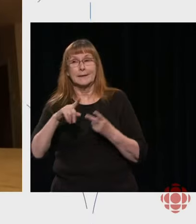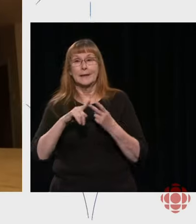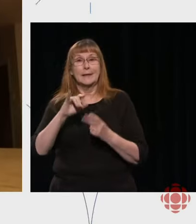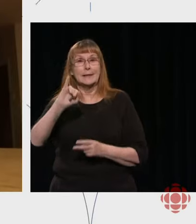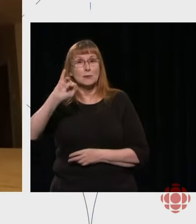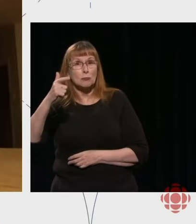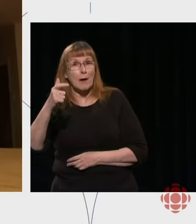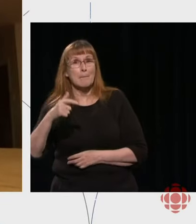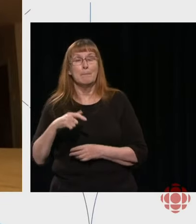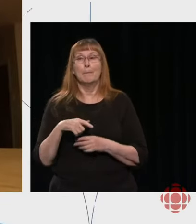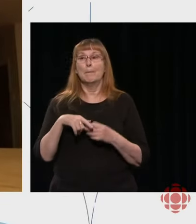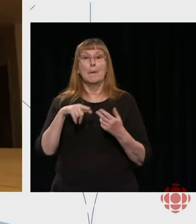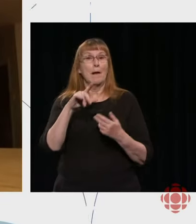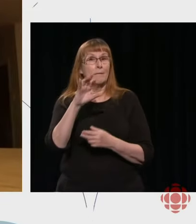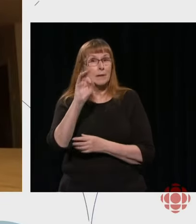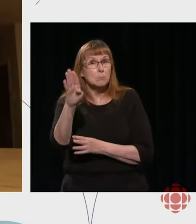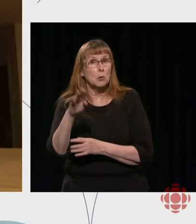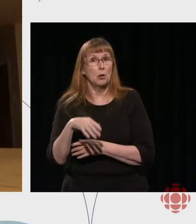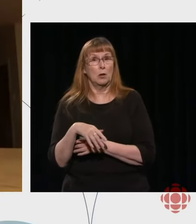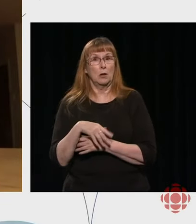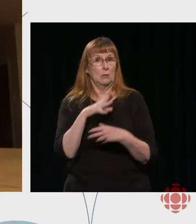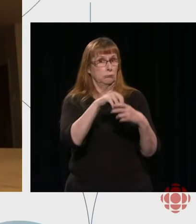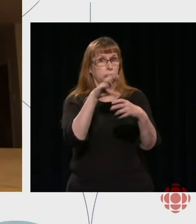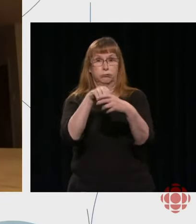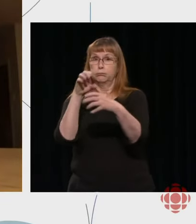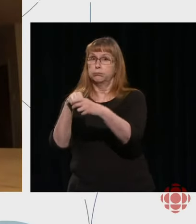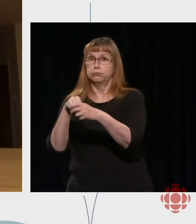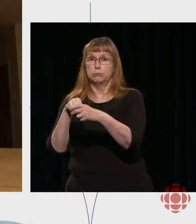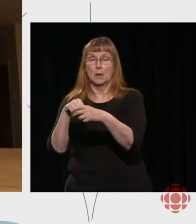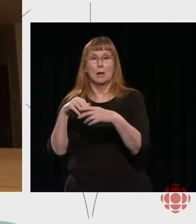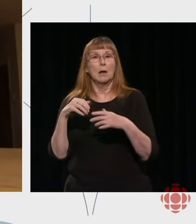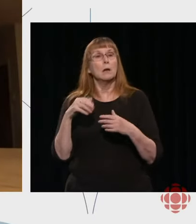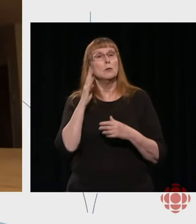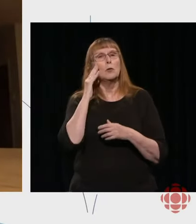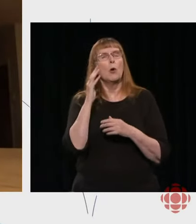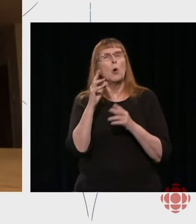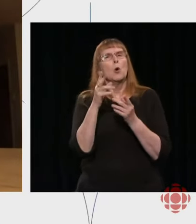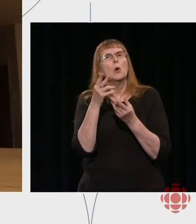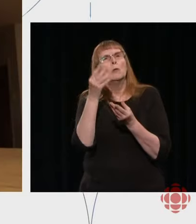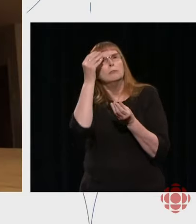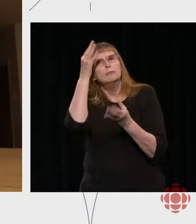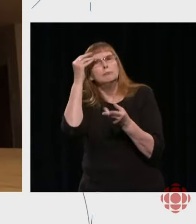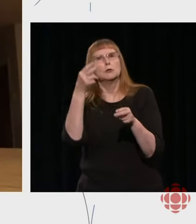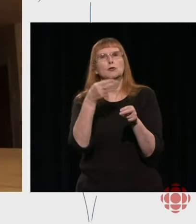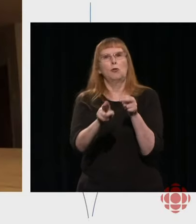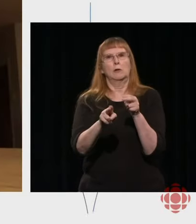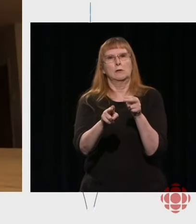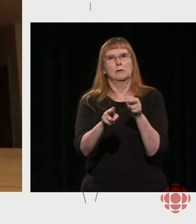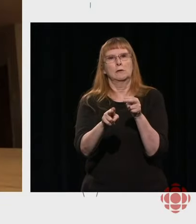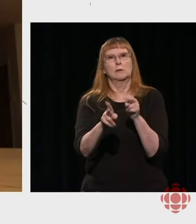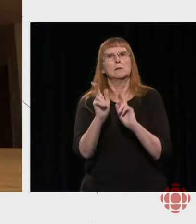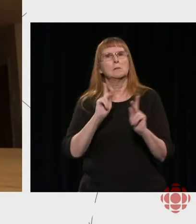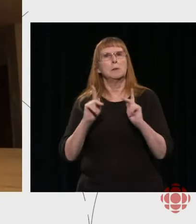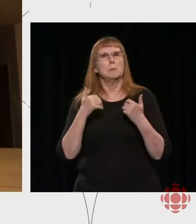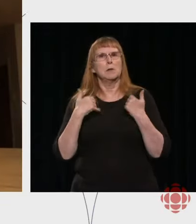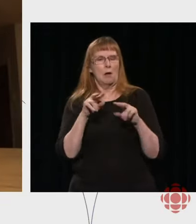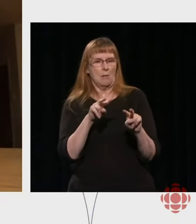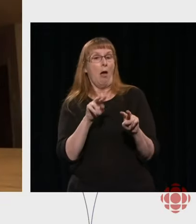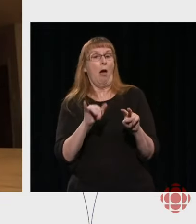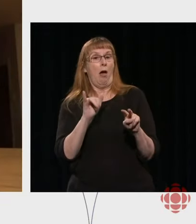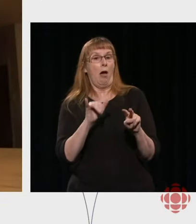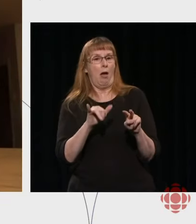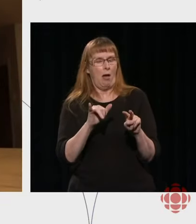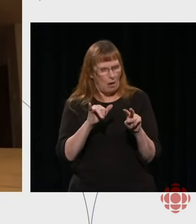a small news item for younger people, so that we get them interested in understanding who